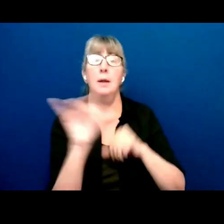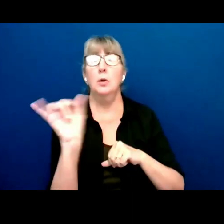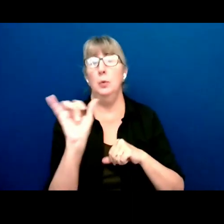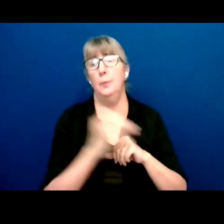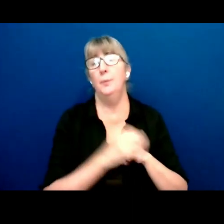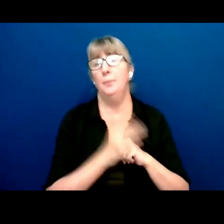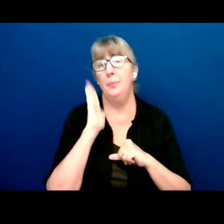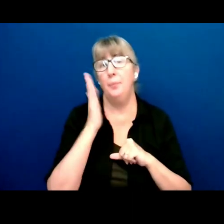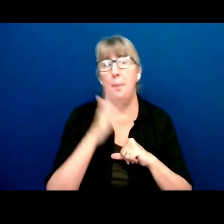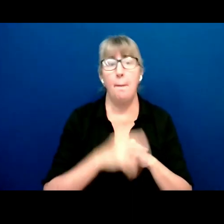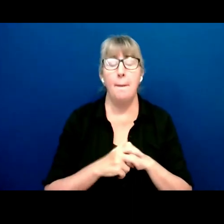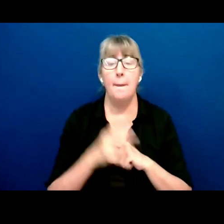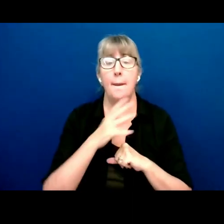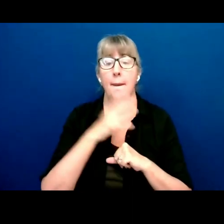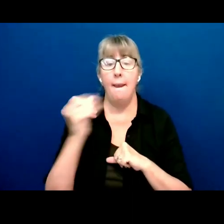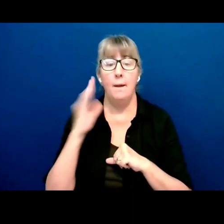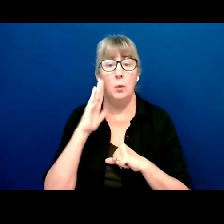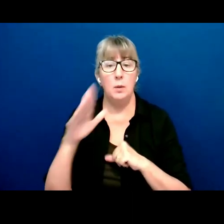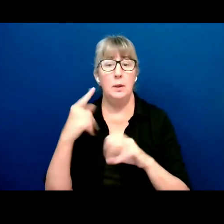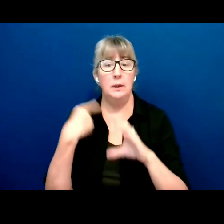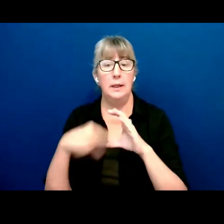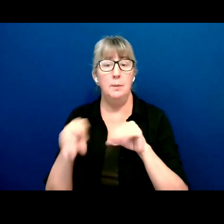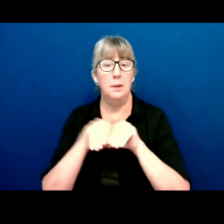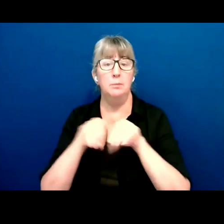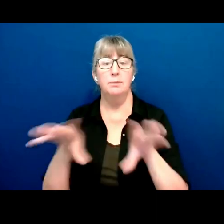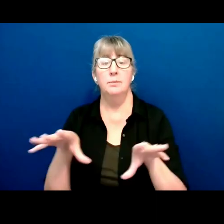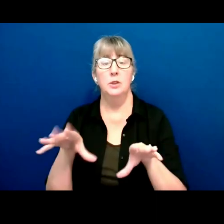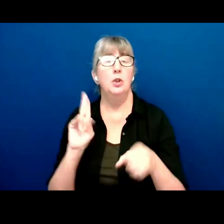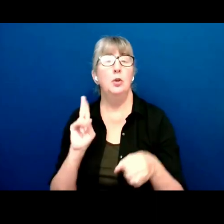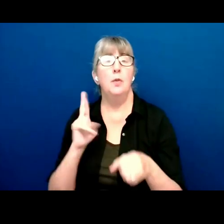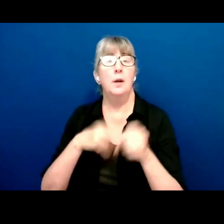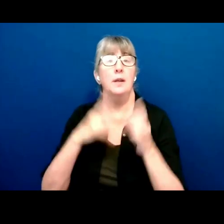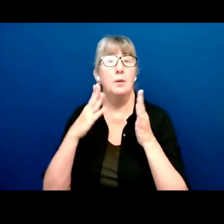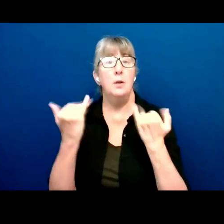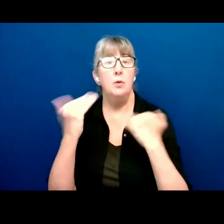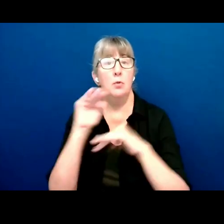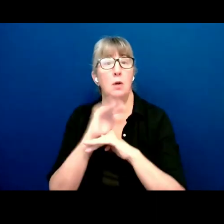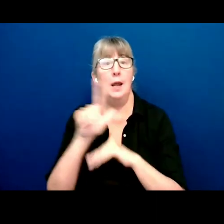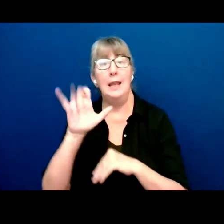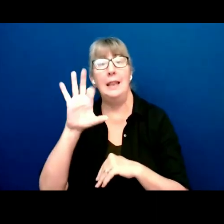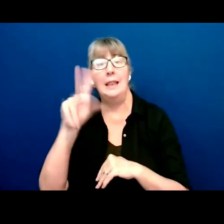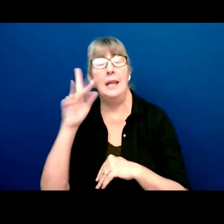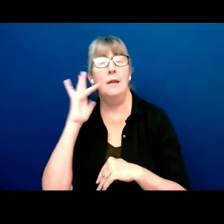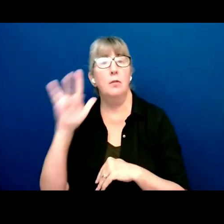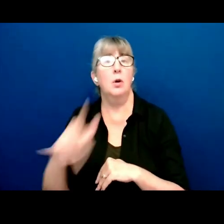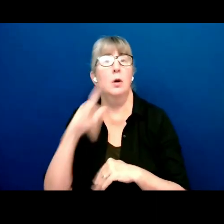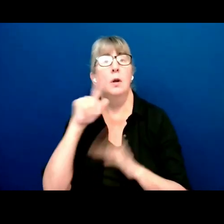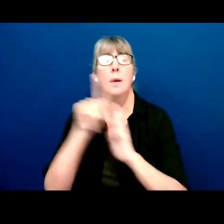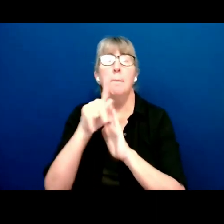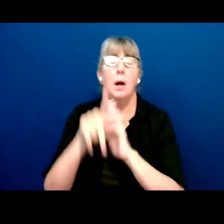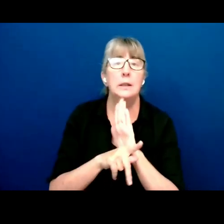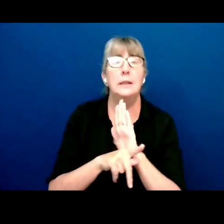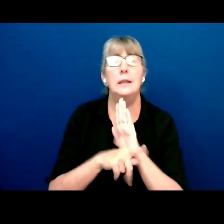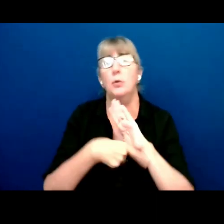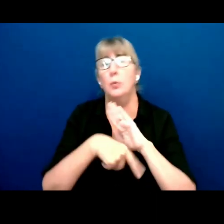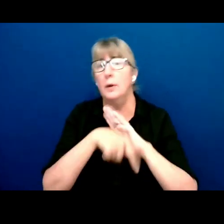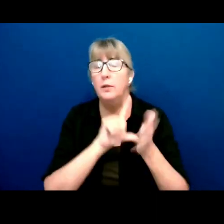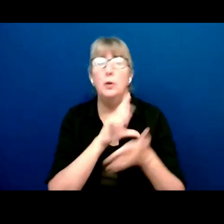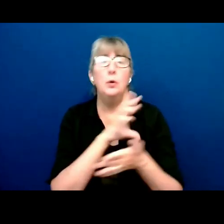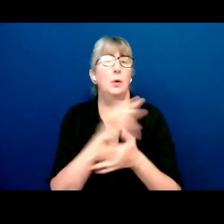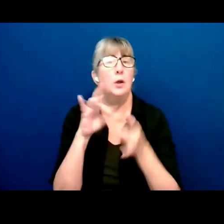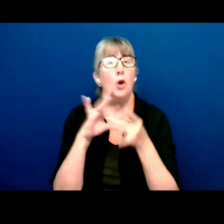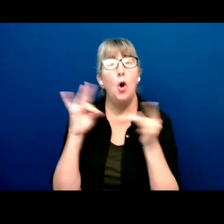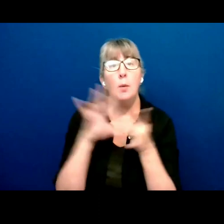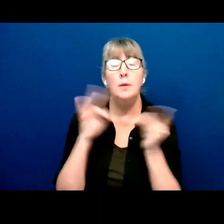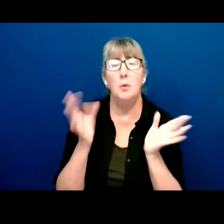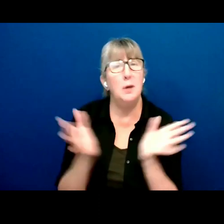be emailing to participants tonight the link to review the policies and provide your comments. And we really encourage everyone to